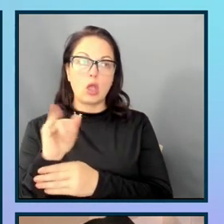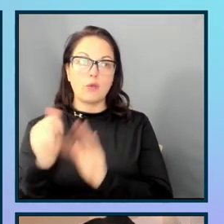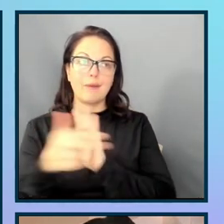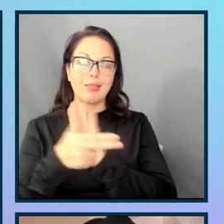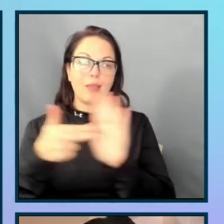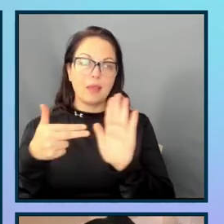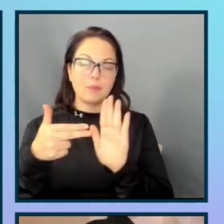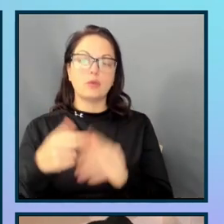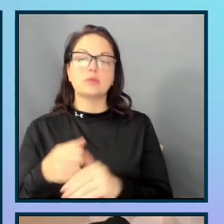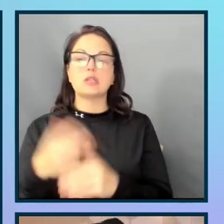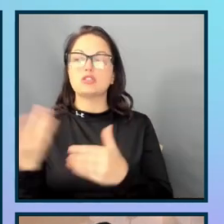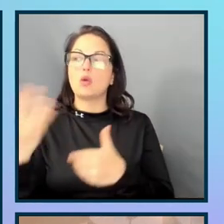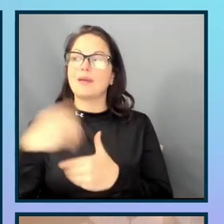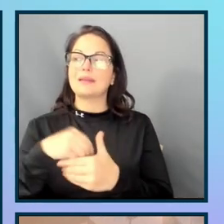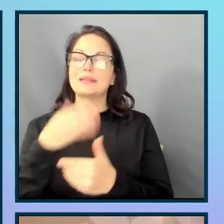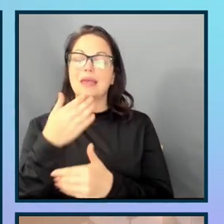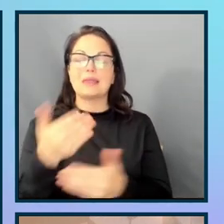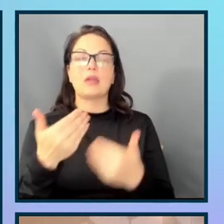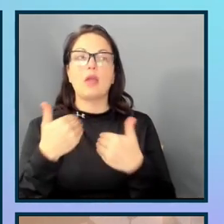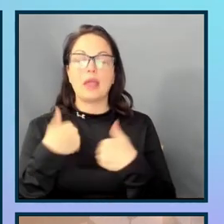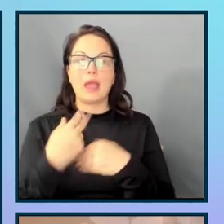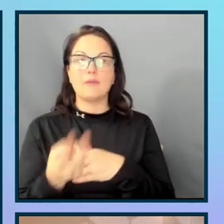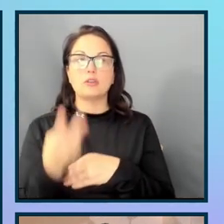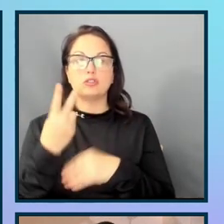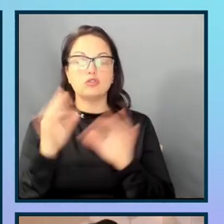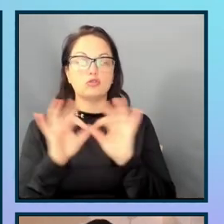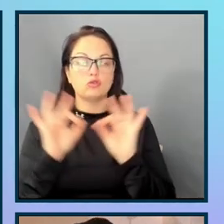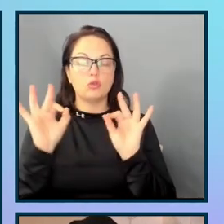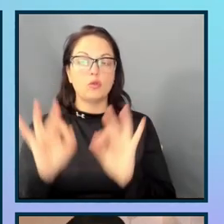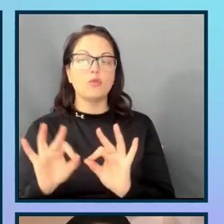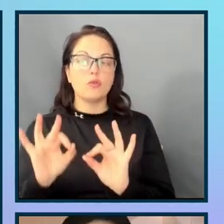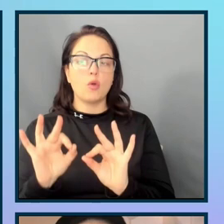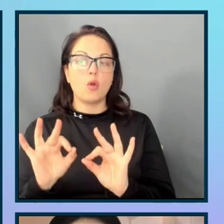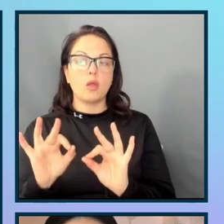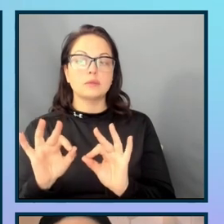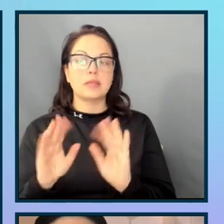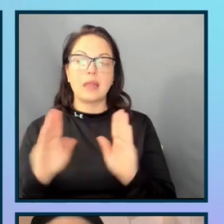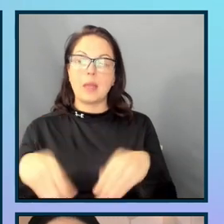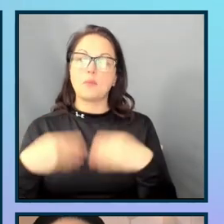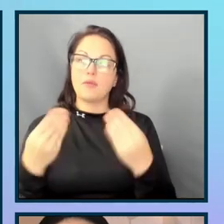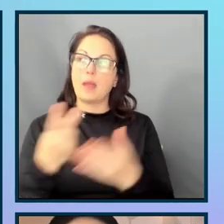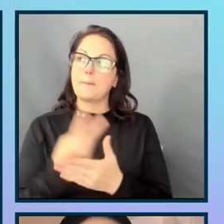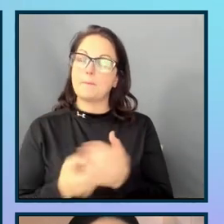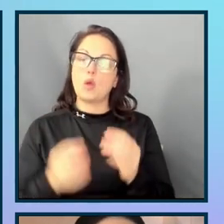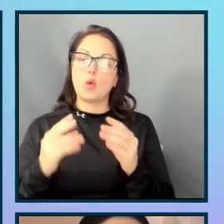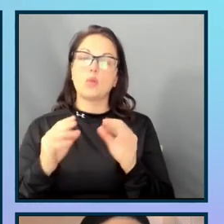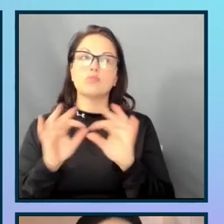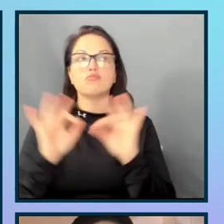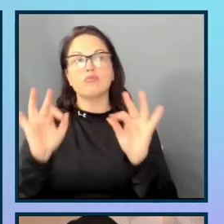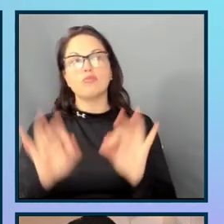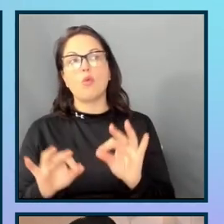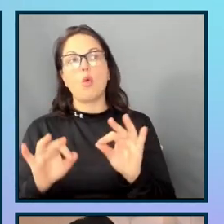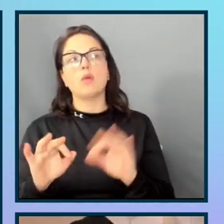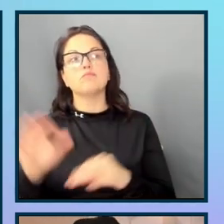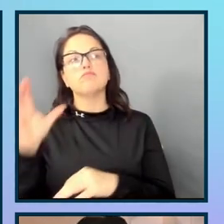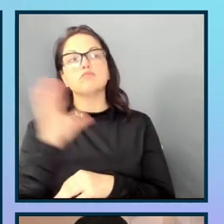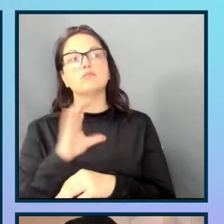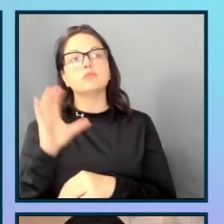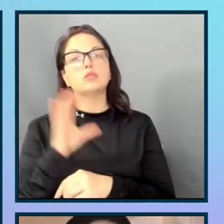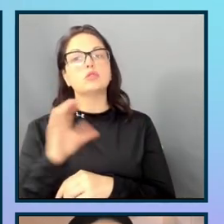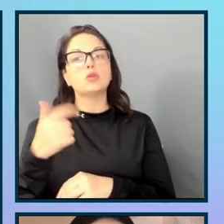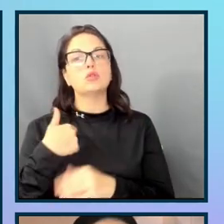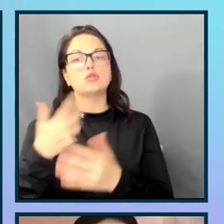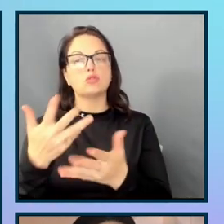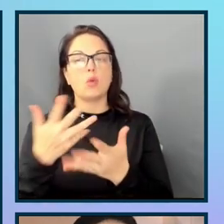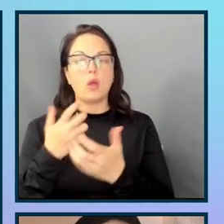here, I actually have two forms and I've given both forms a role of search because I want to